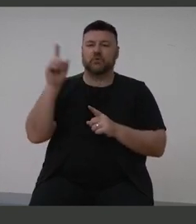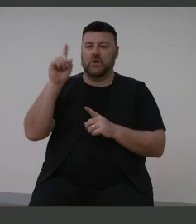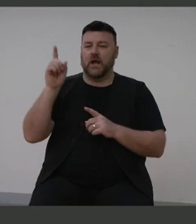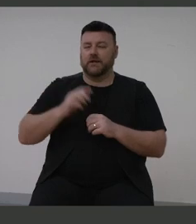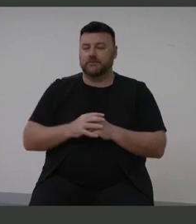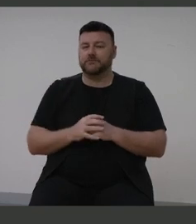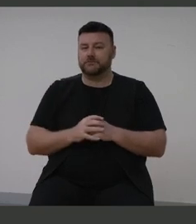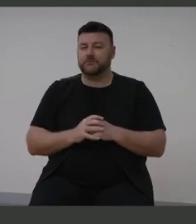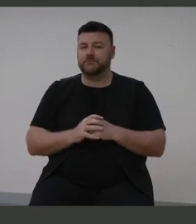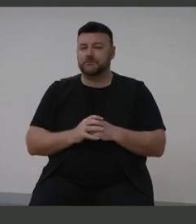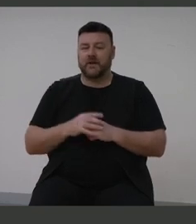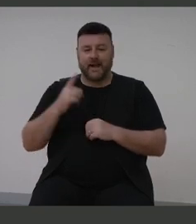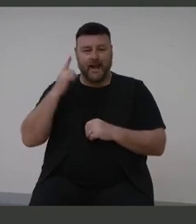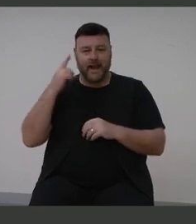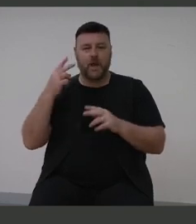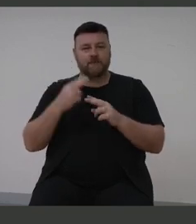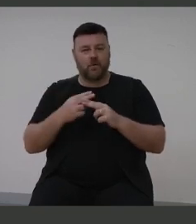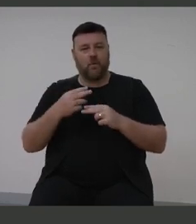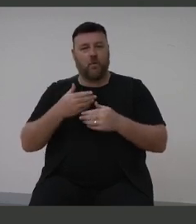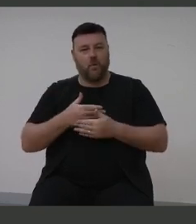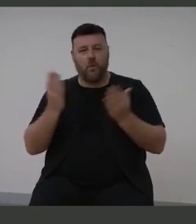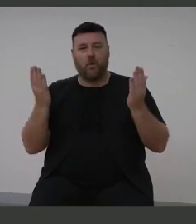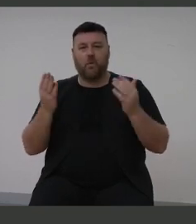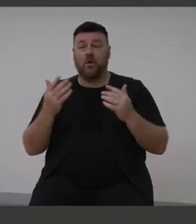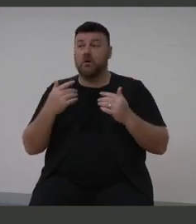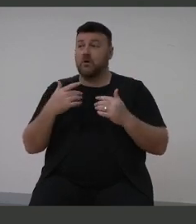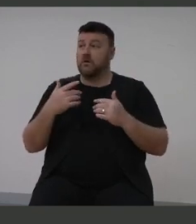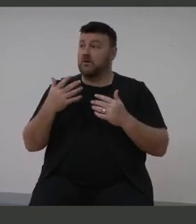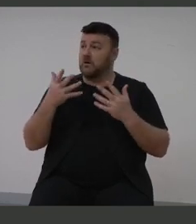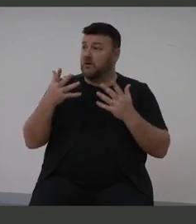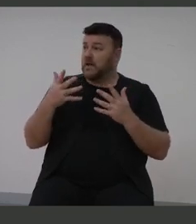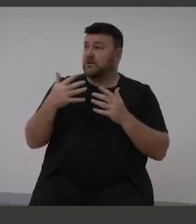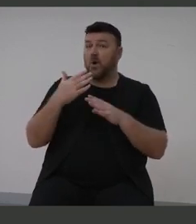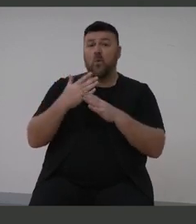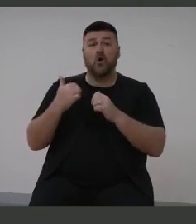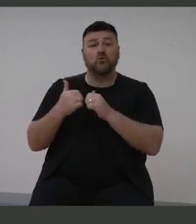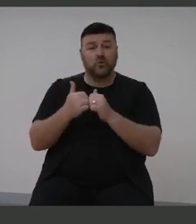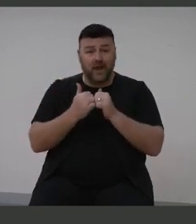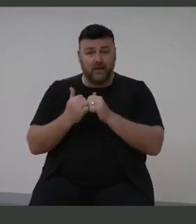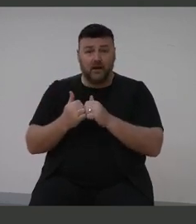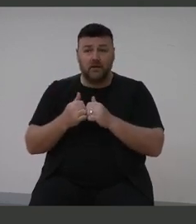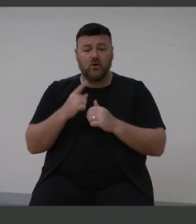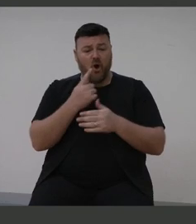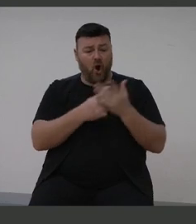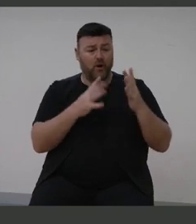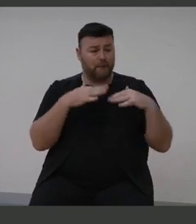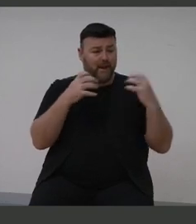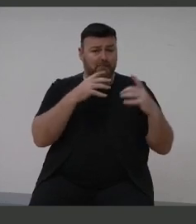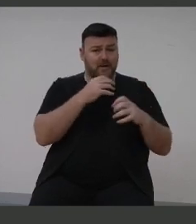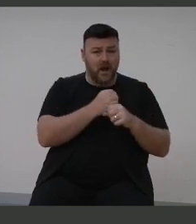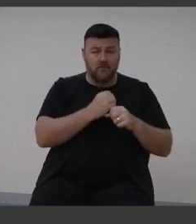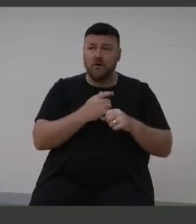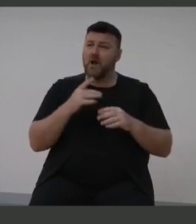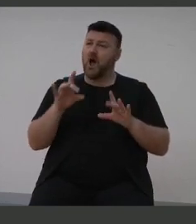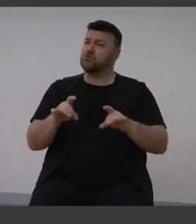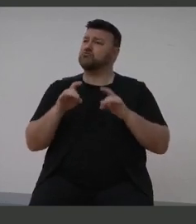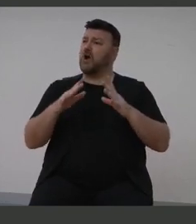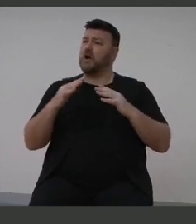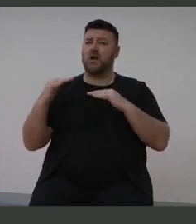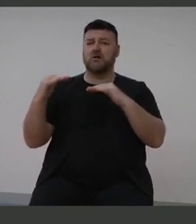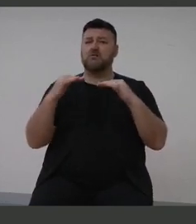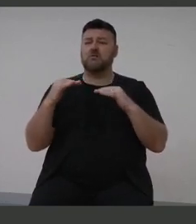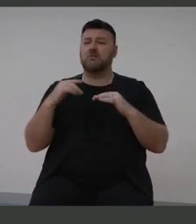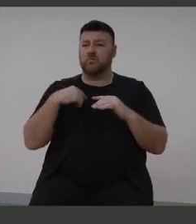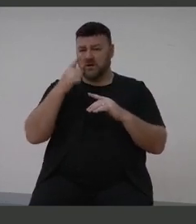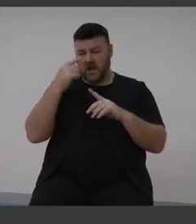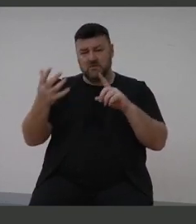all, and let's work together, not only in a parliamentary sense, but an Australian sense, to make sure that we can try and achieve that